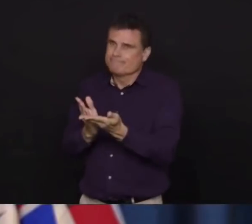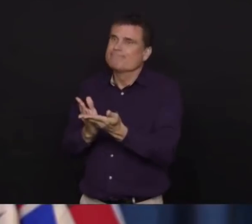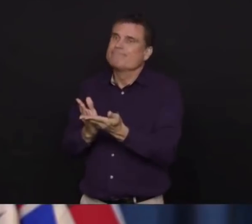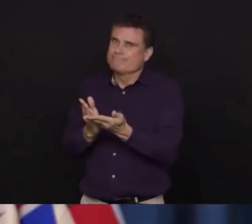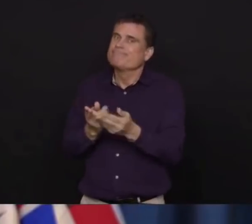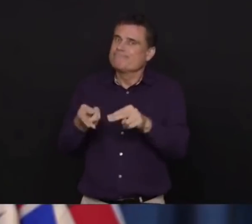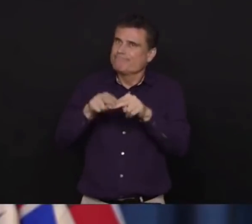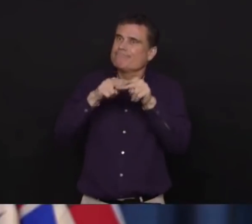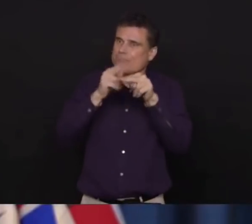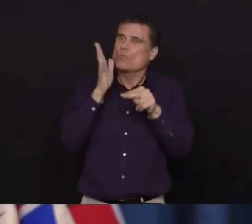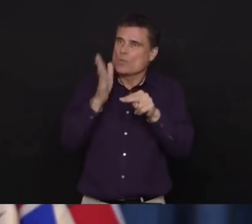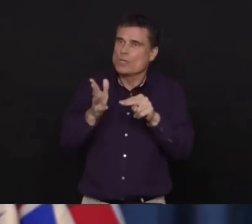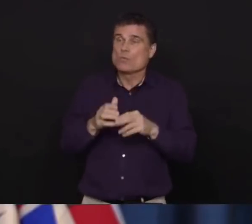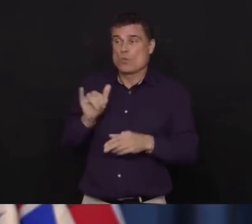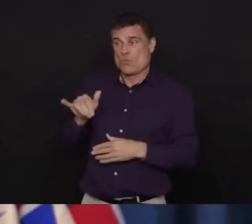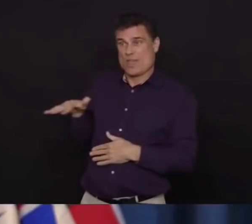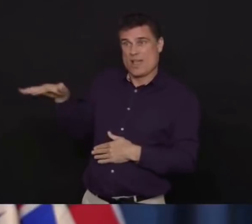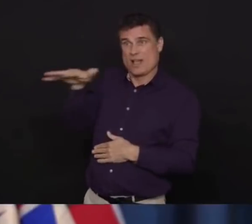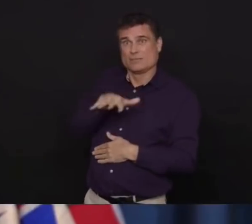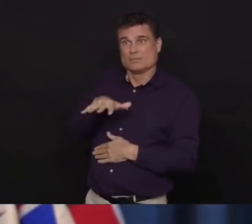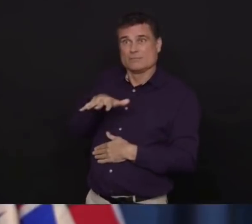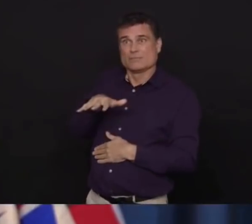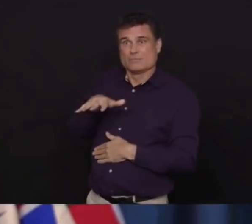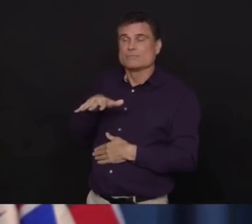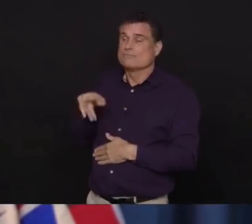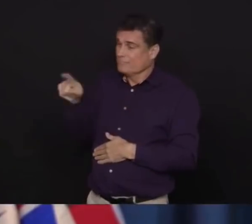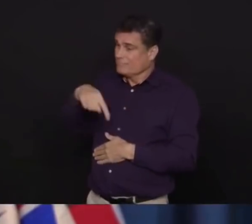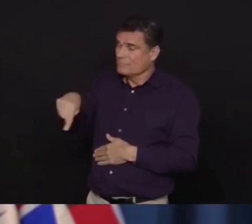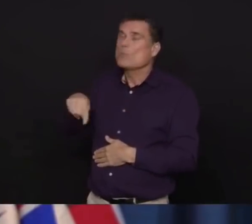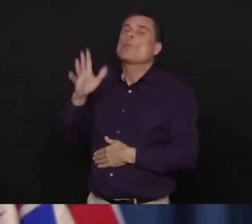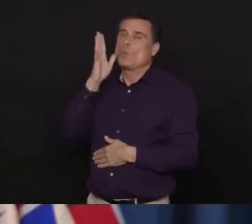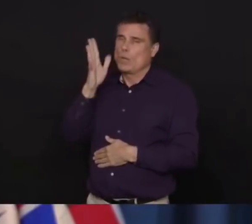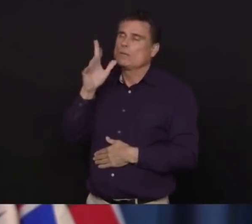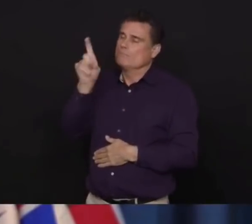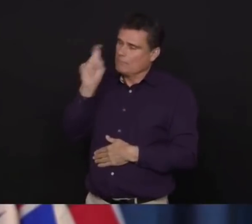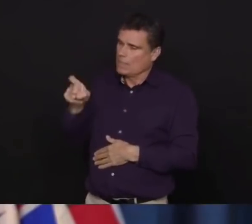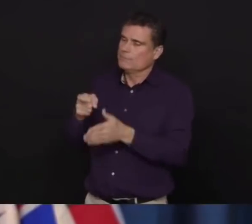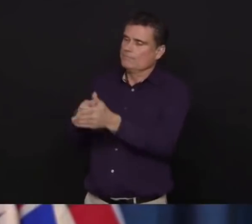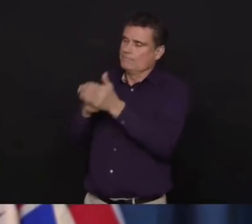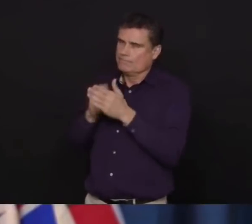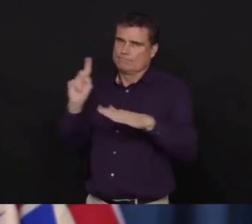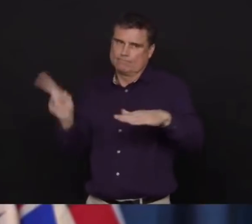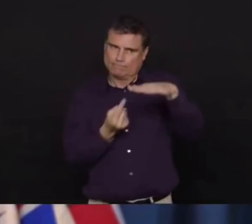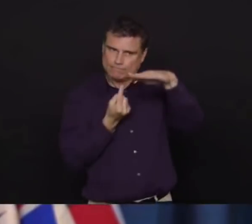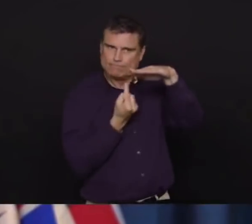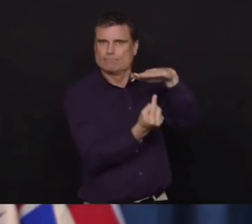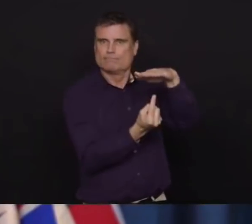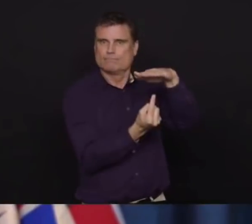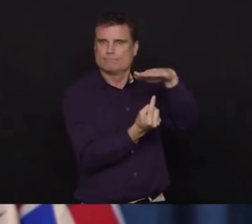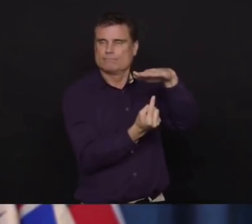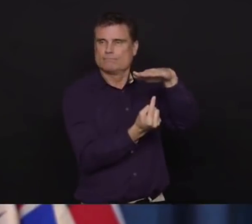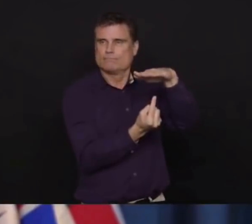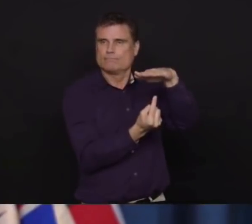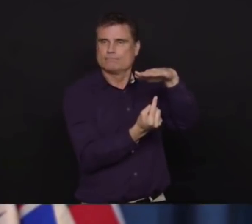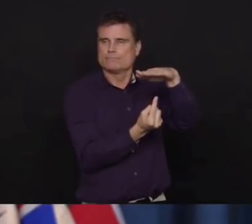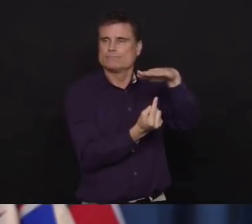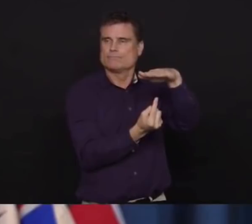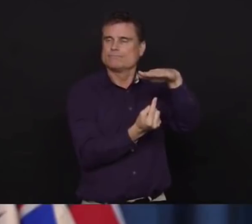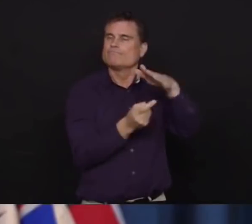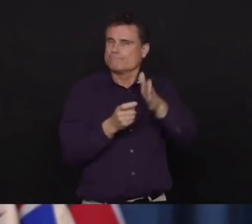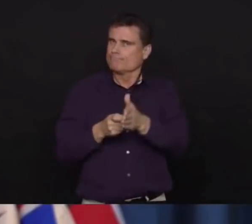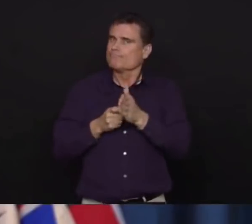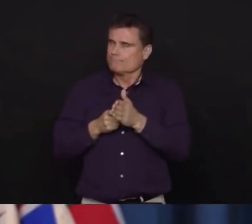also want to talk a little bit about some of the things that we've been asking people to do, and requiring people to do in British Columbia